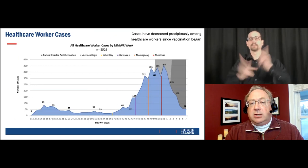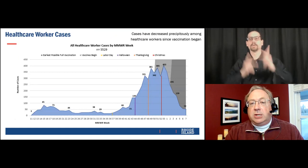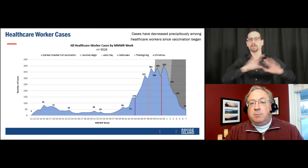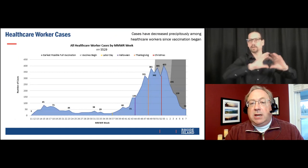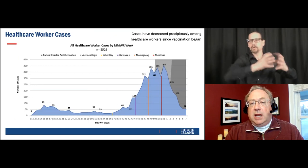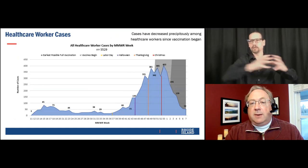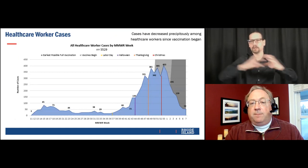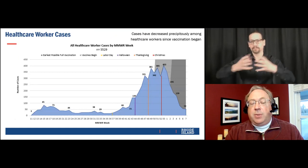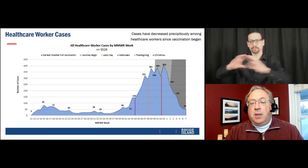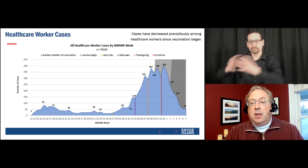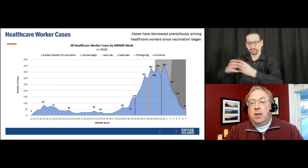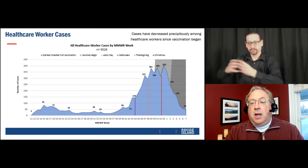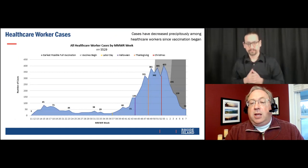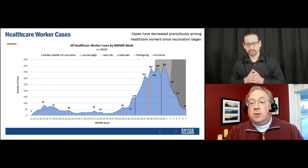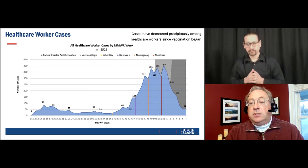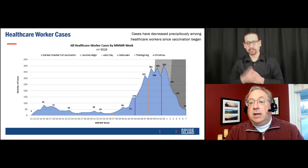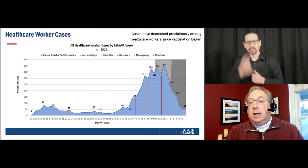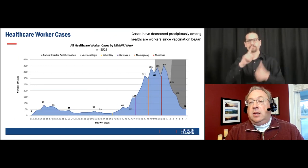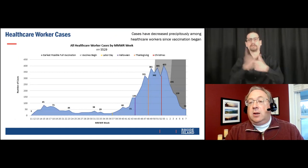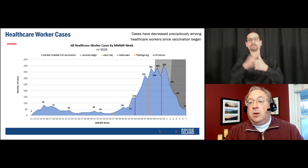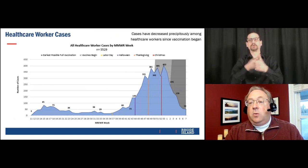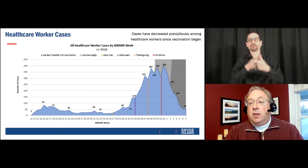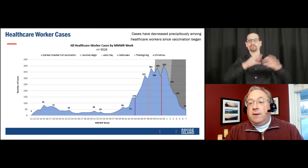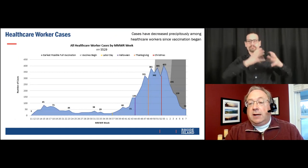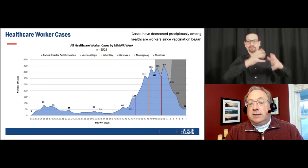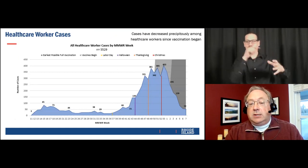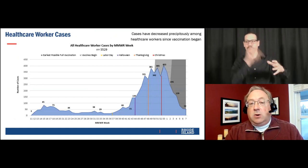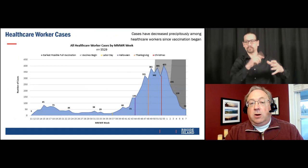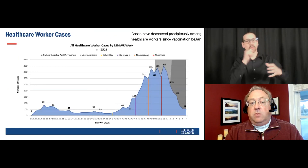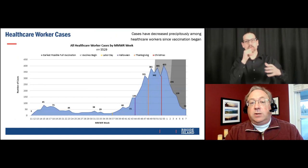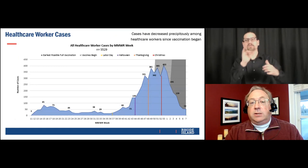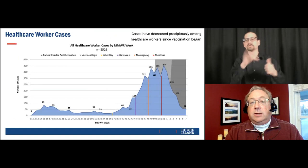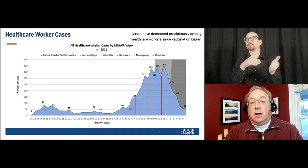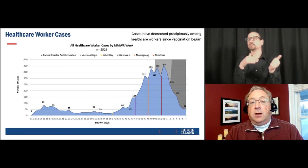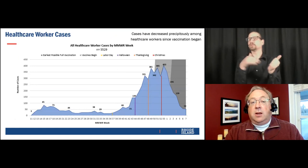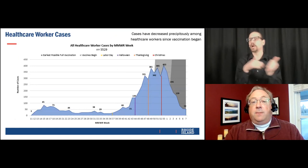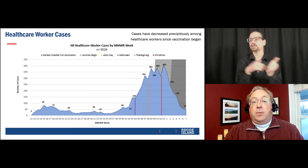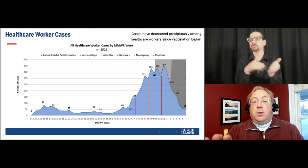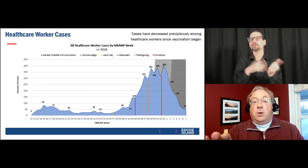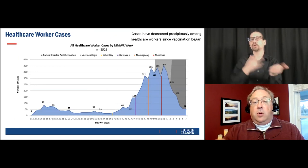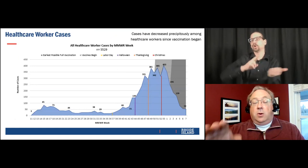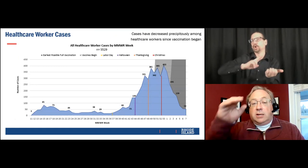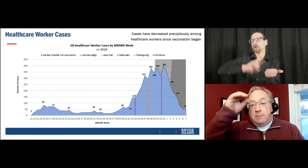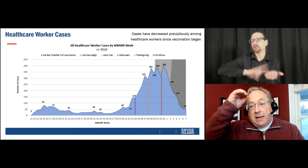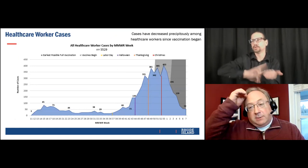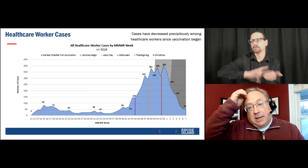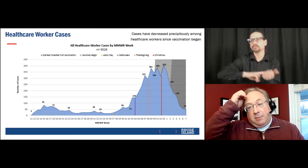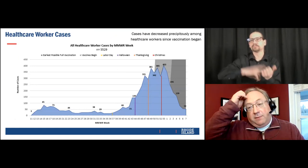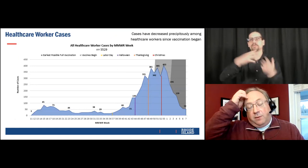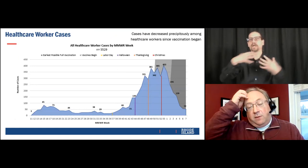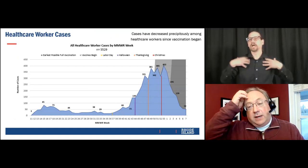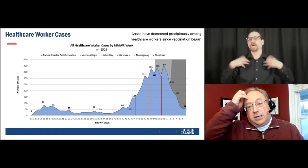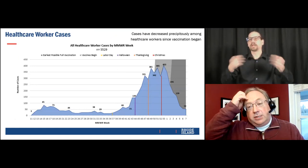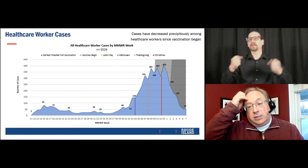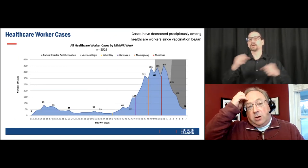since vaccination began. And you see when the vaccine started, which is the earliest possible